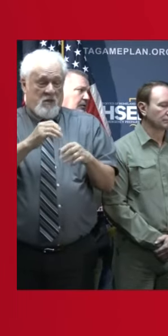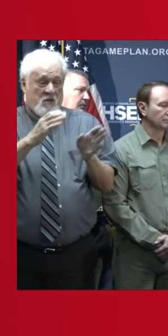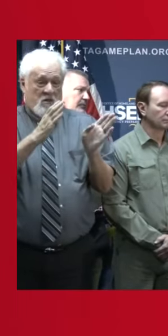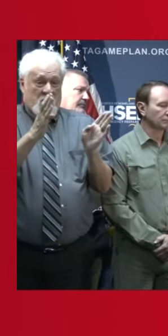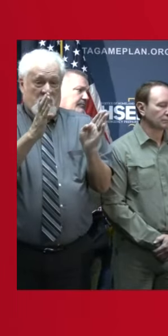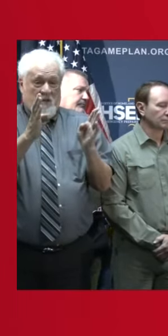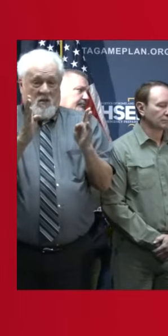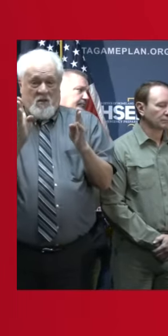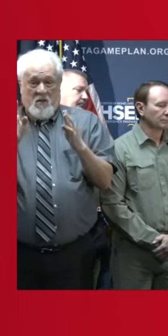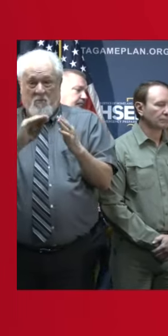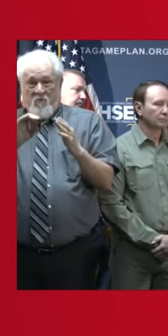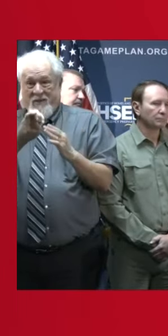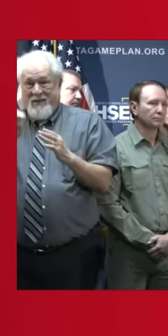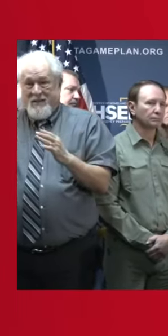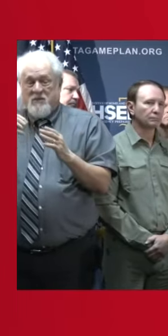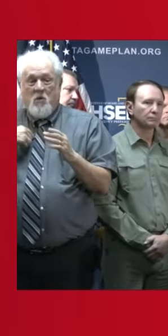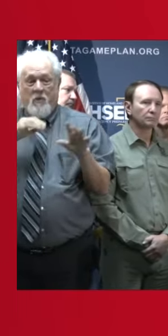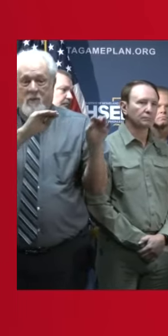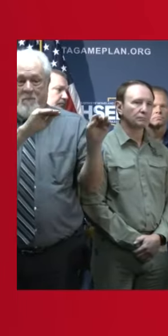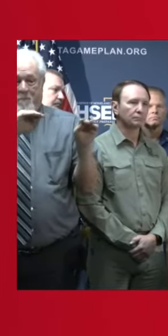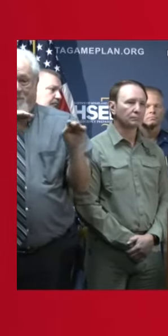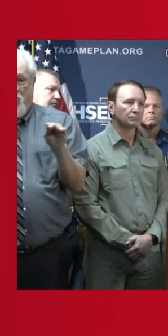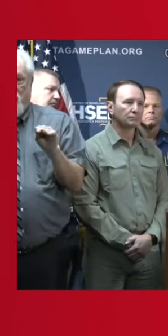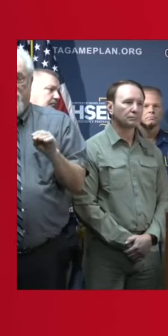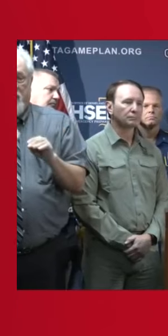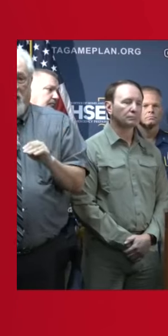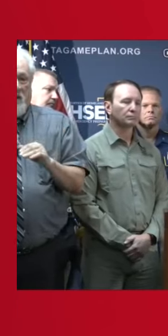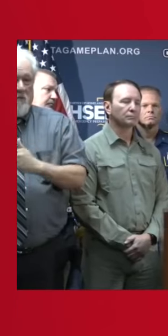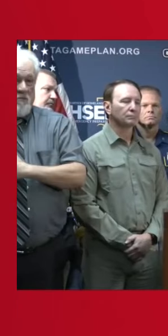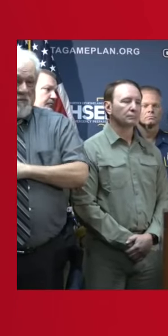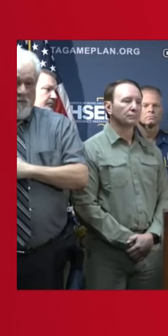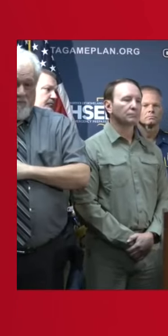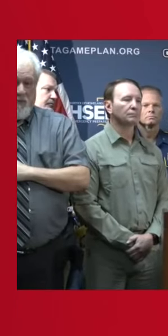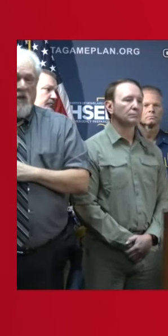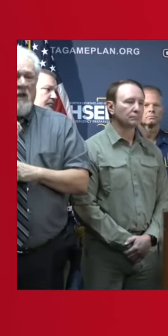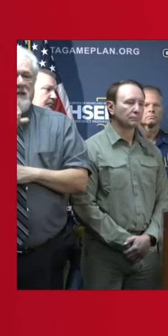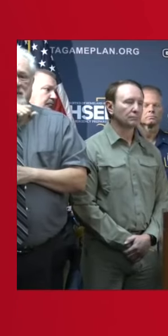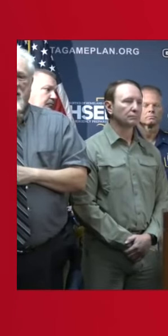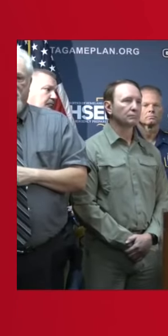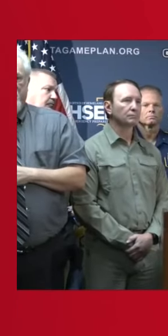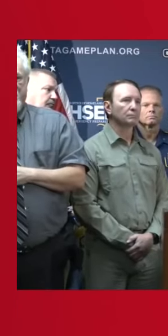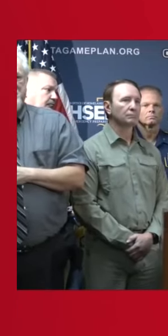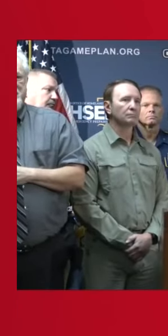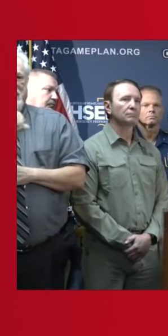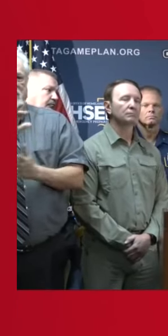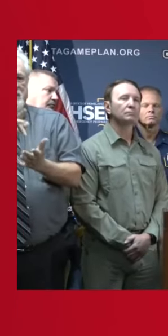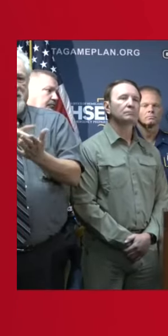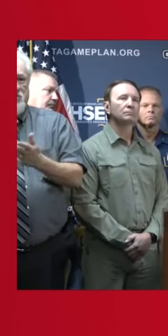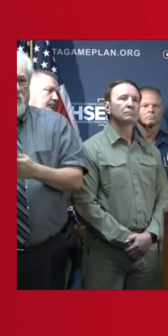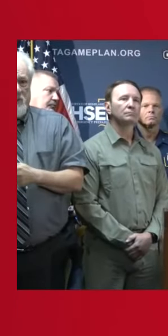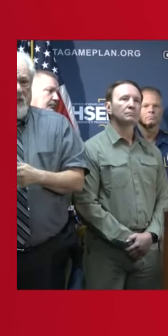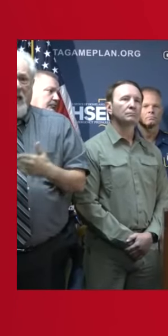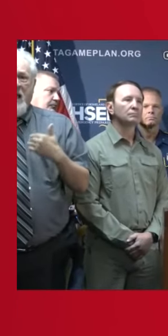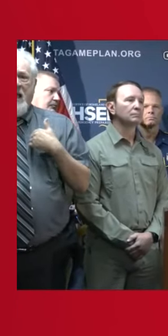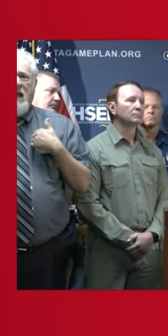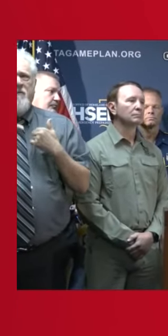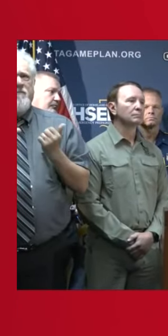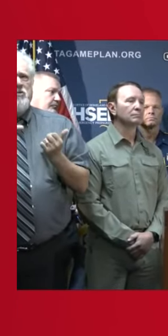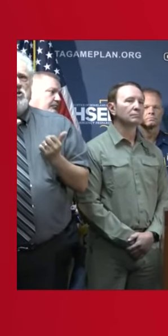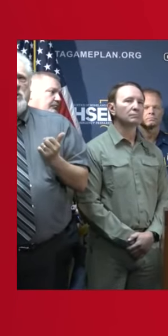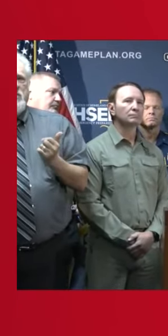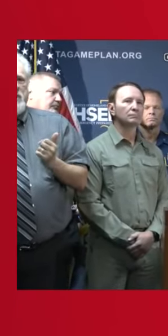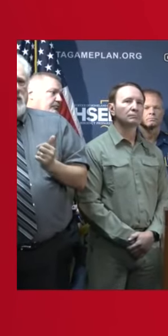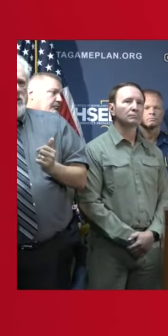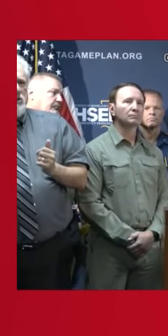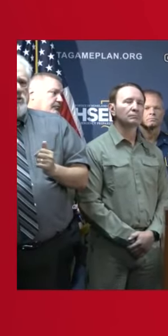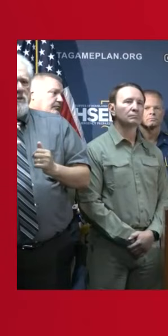yesterday evening, we started repositioning our forces to the southeast and south-central Louisiana. We currently have over 2,300